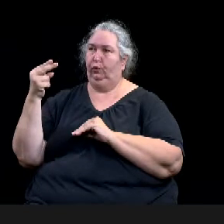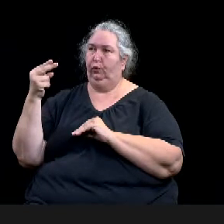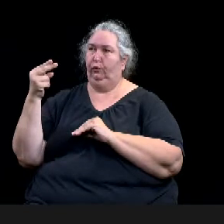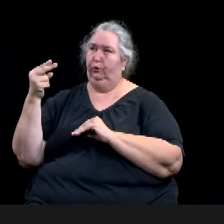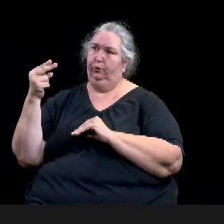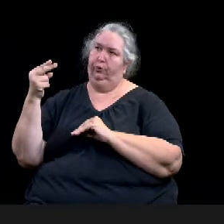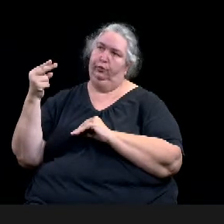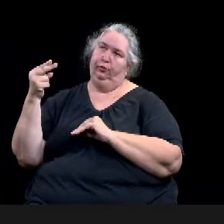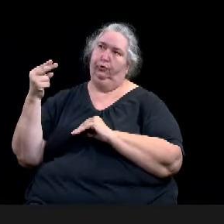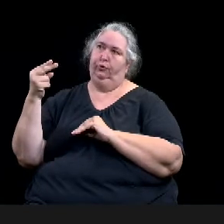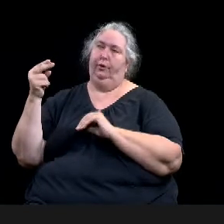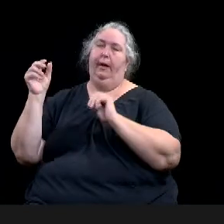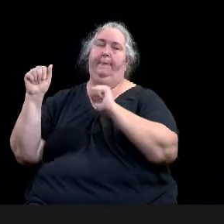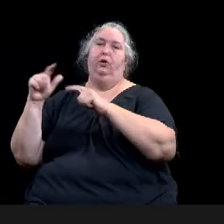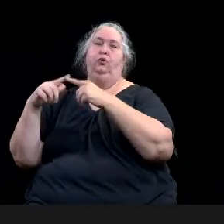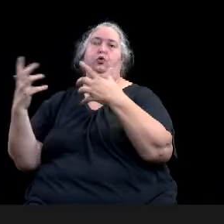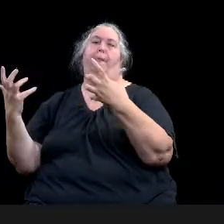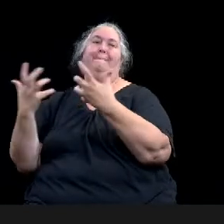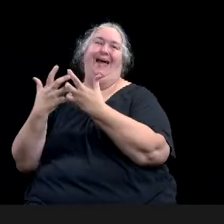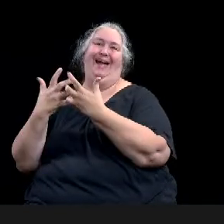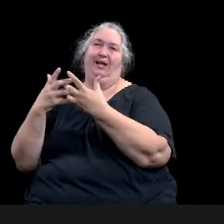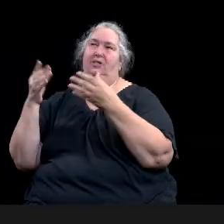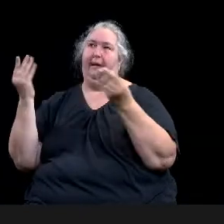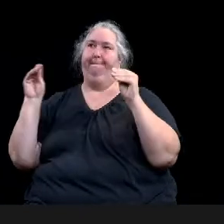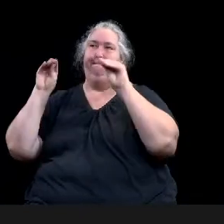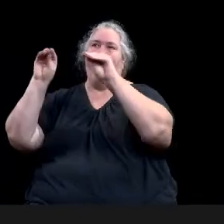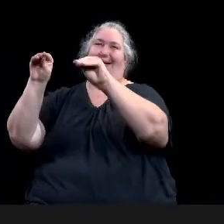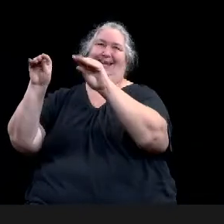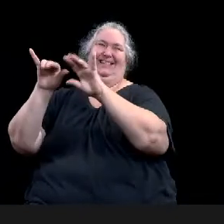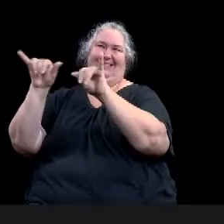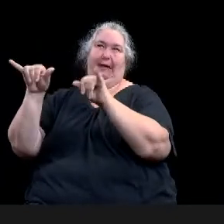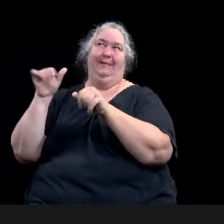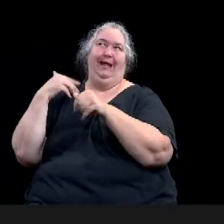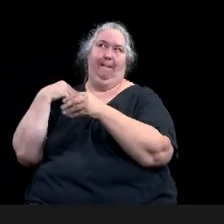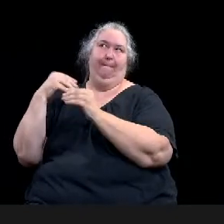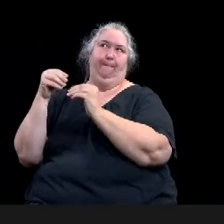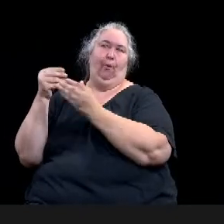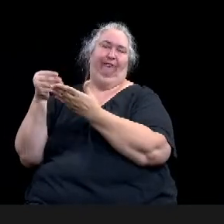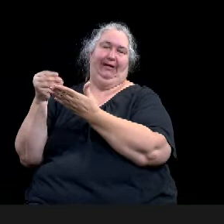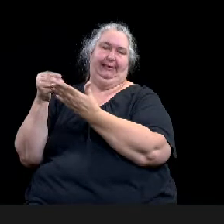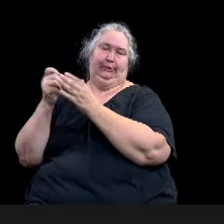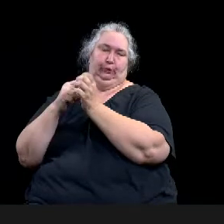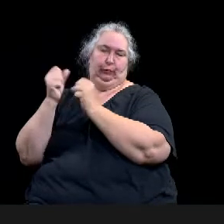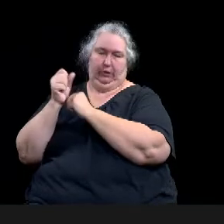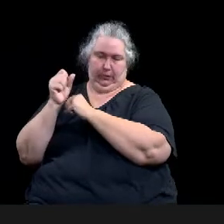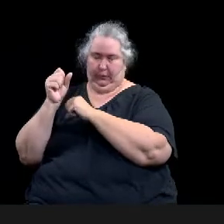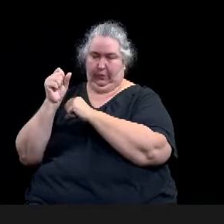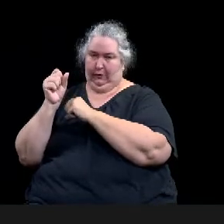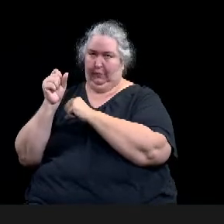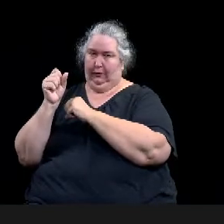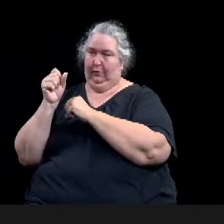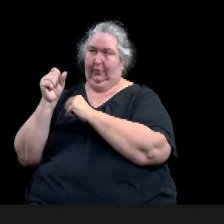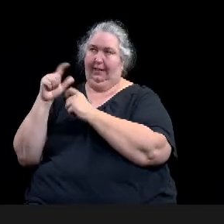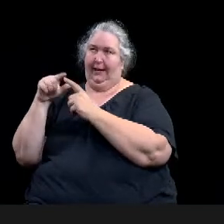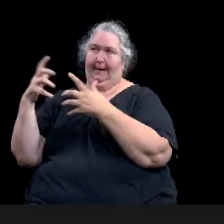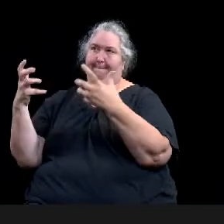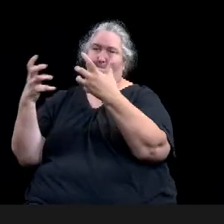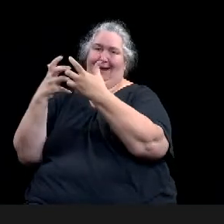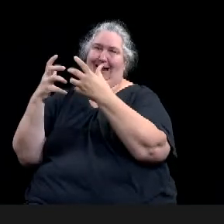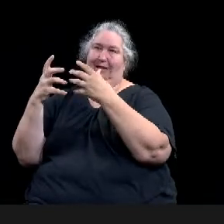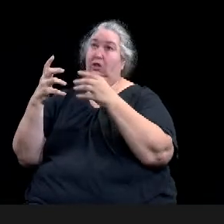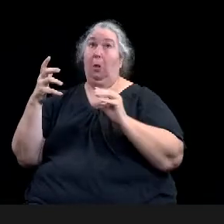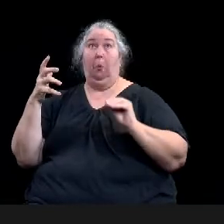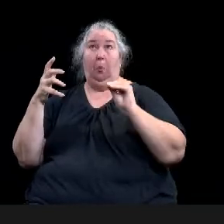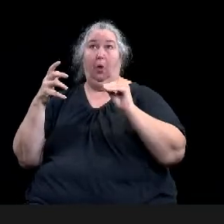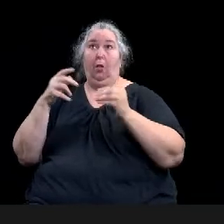they can match a grant, uh, program that the city might offer. So given the fact that the city's focus, uh, Waco's focus is